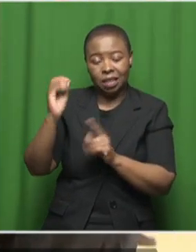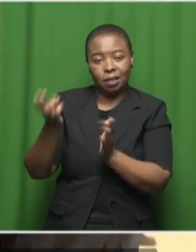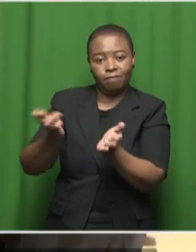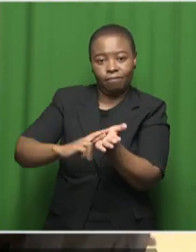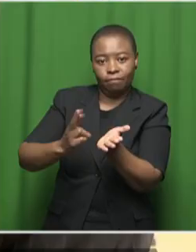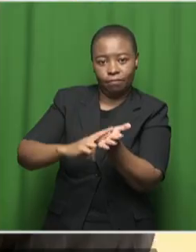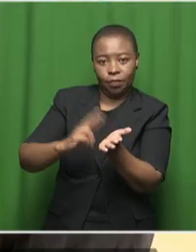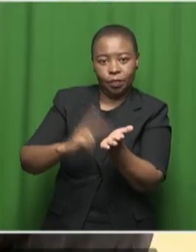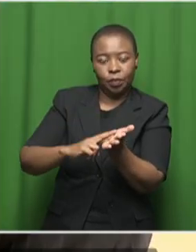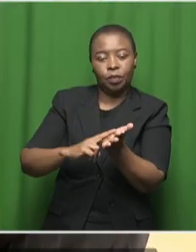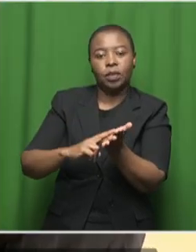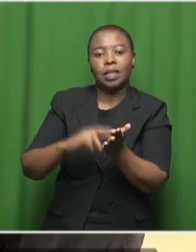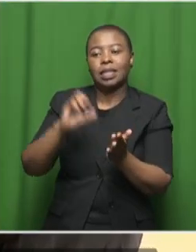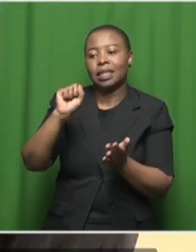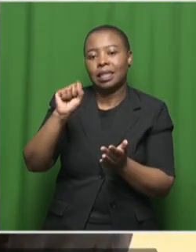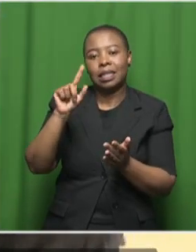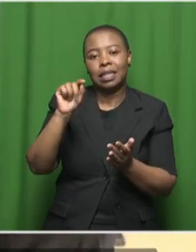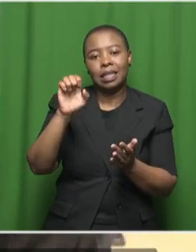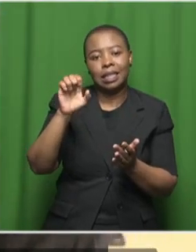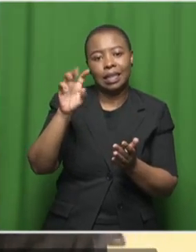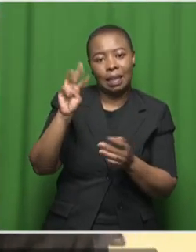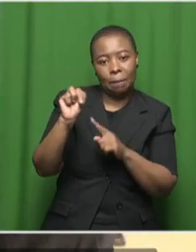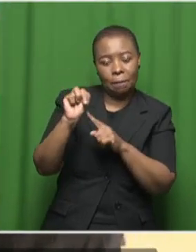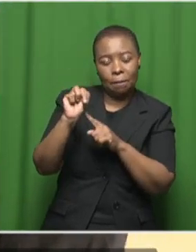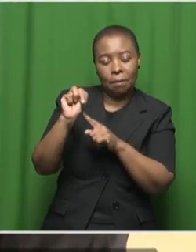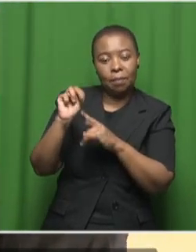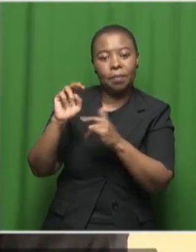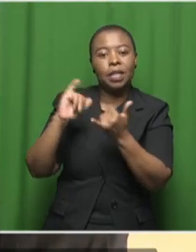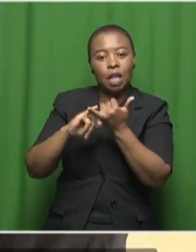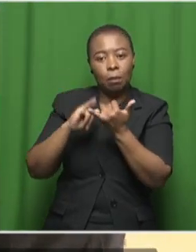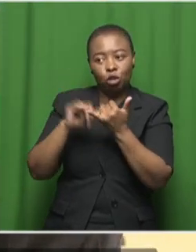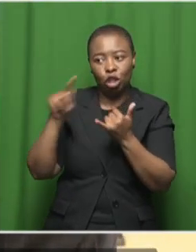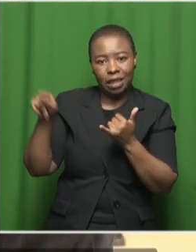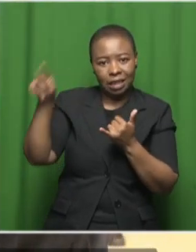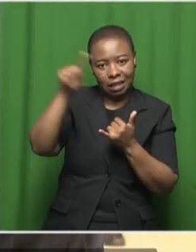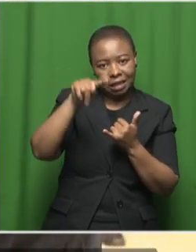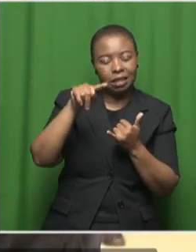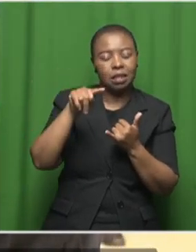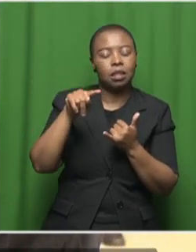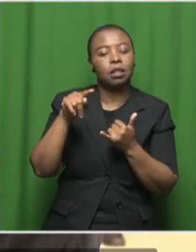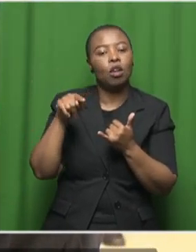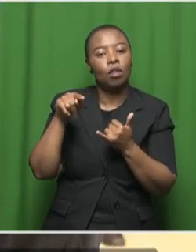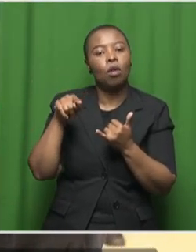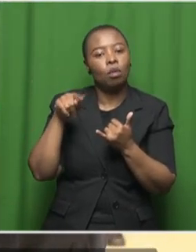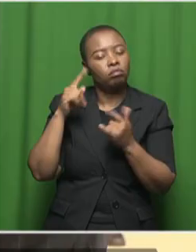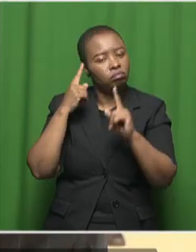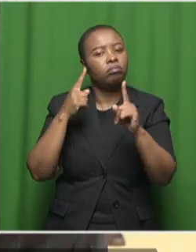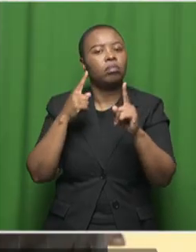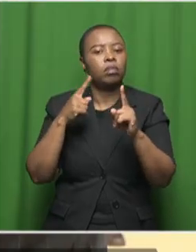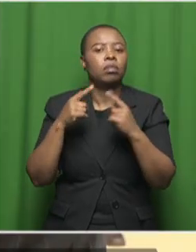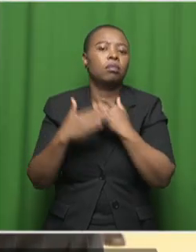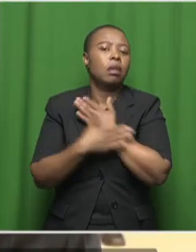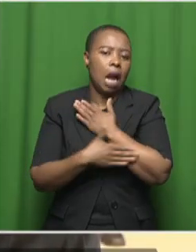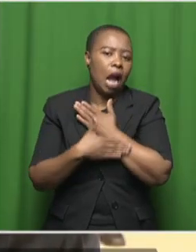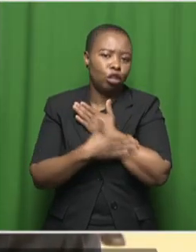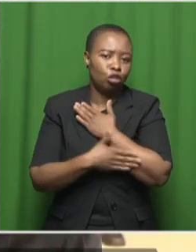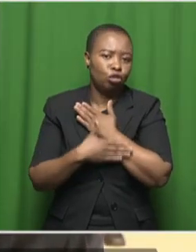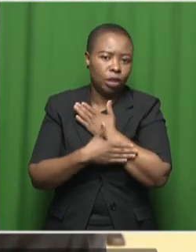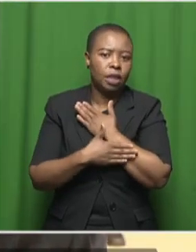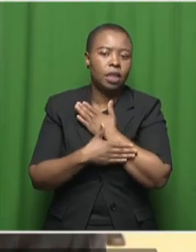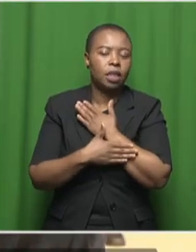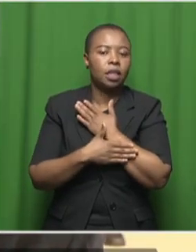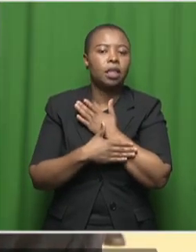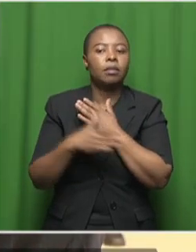as part of our support towards the national goals of the country to ensure that we provide